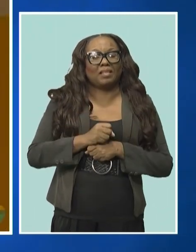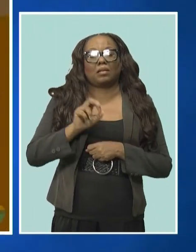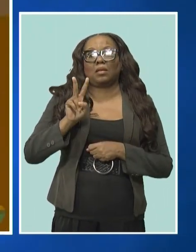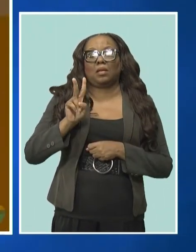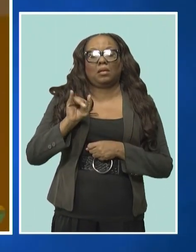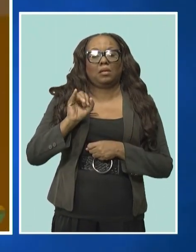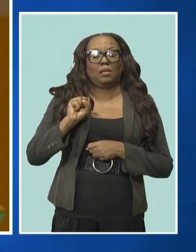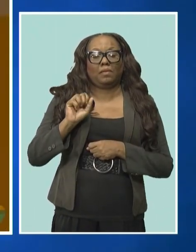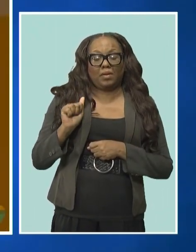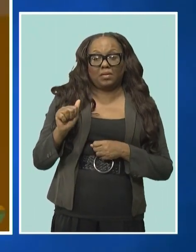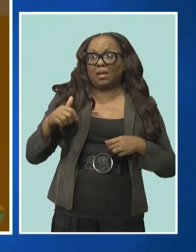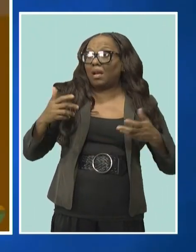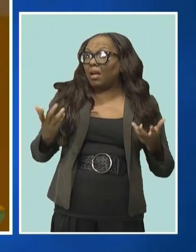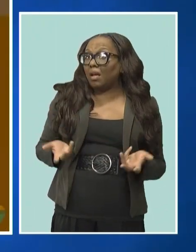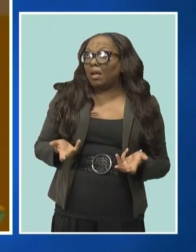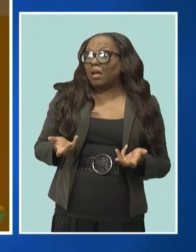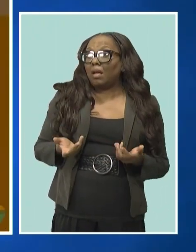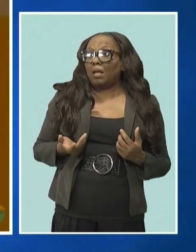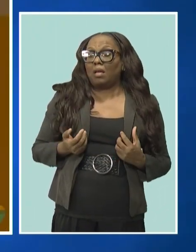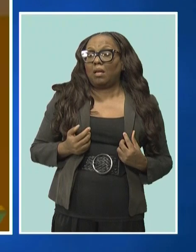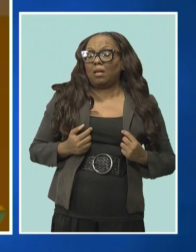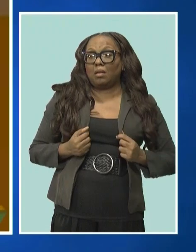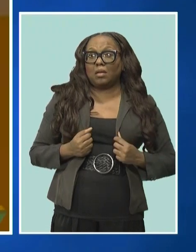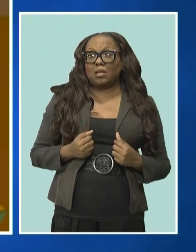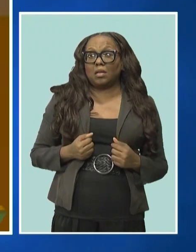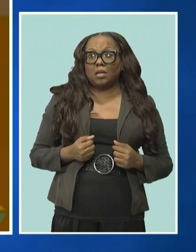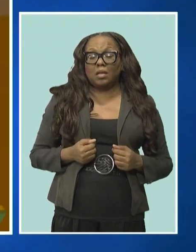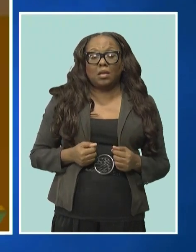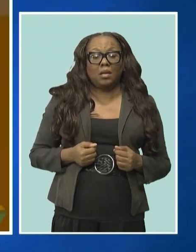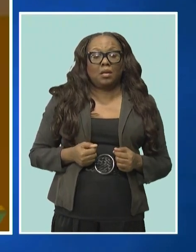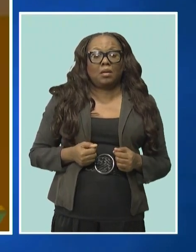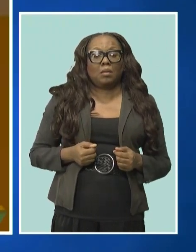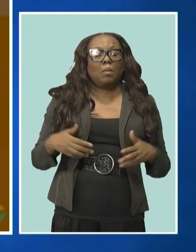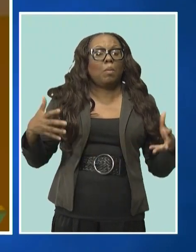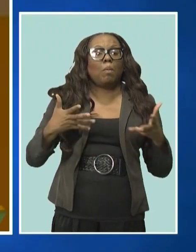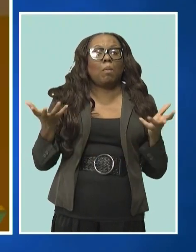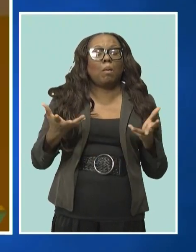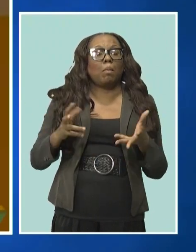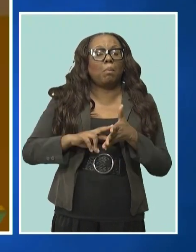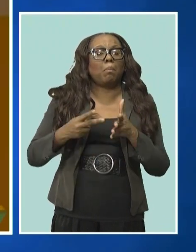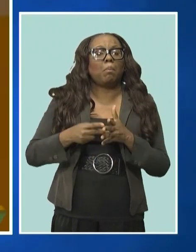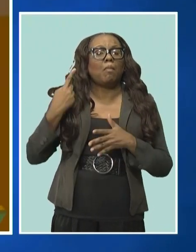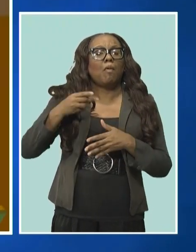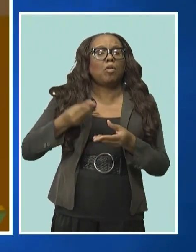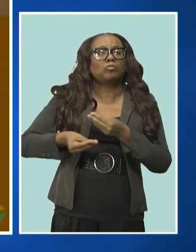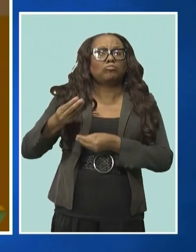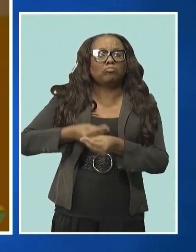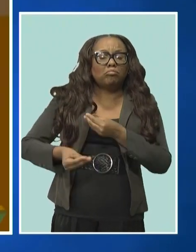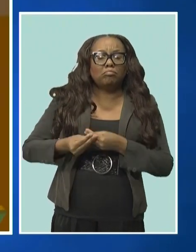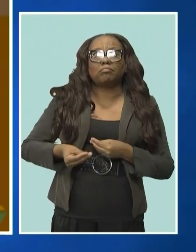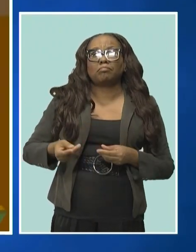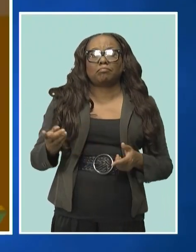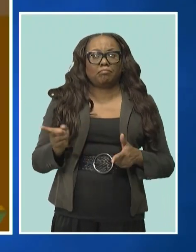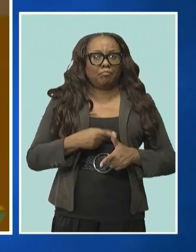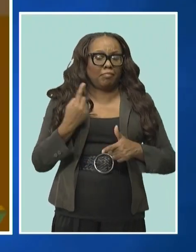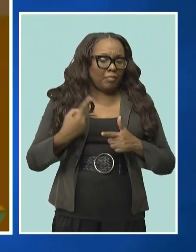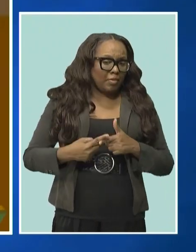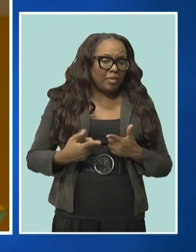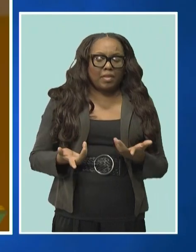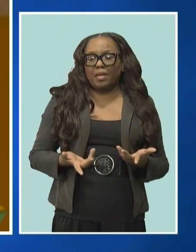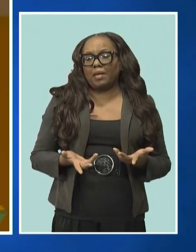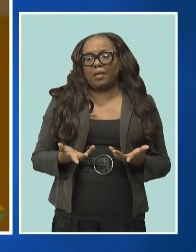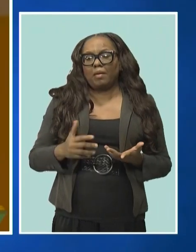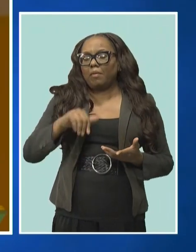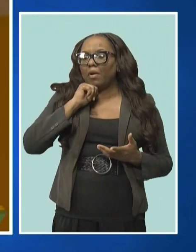to define how we can trade, then we truly deserve whatever